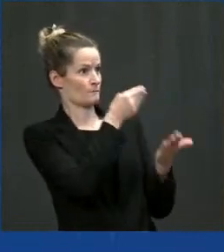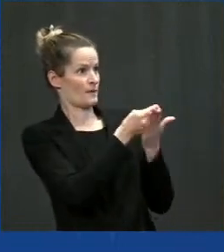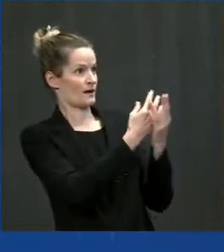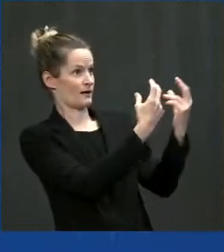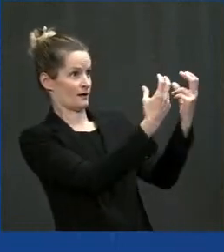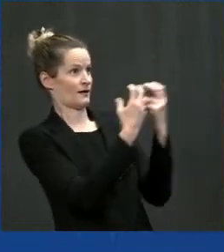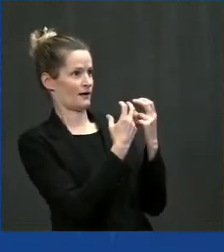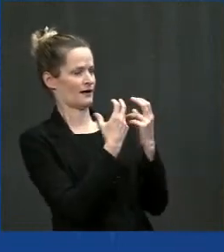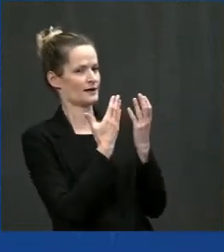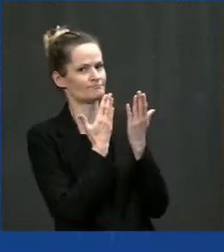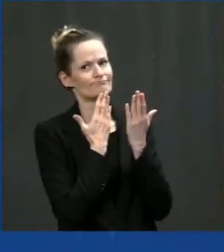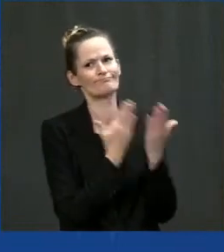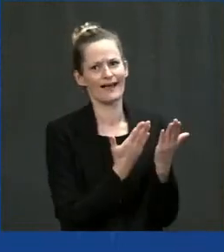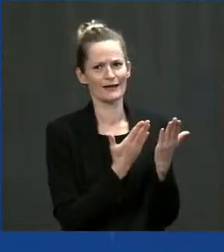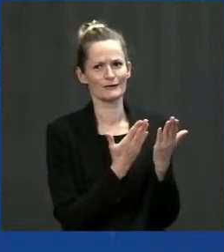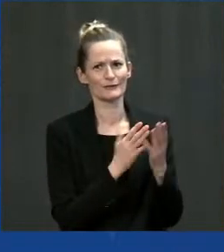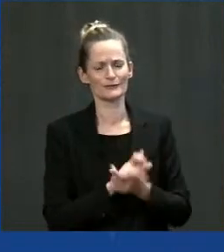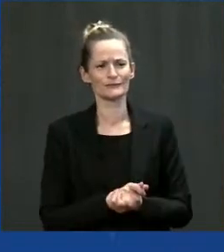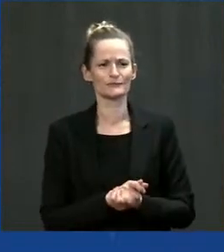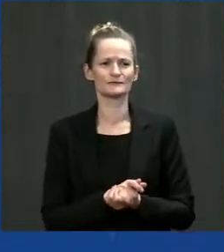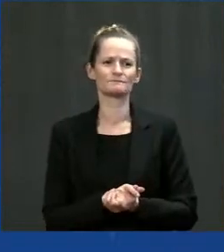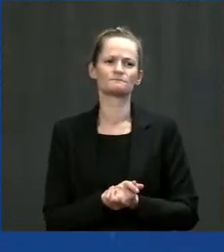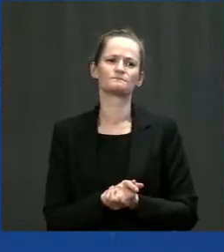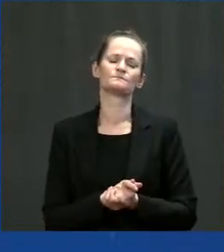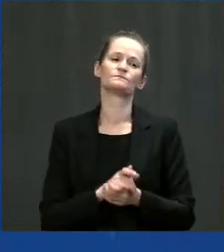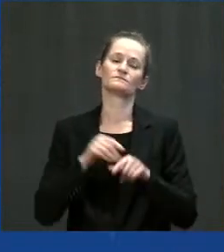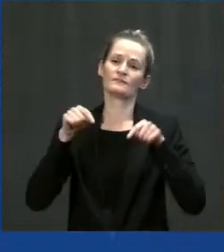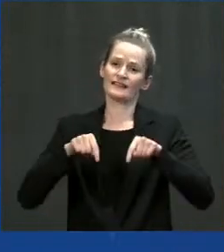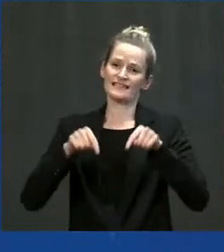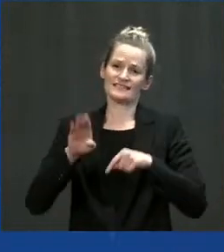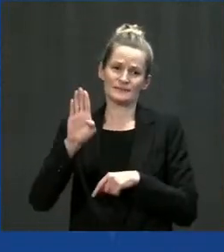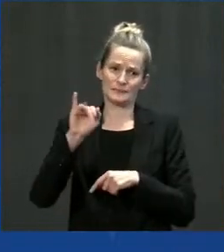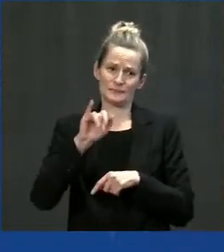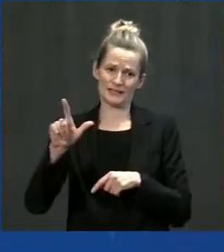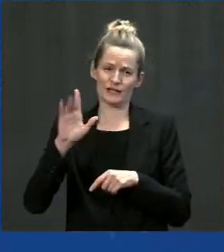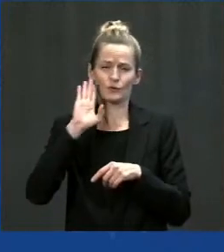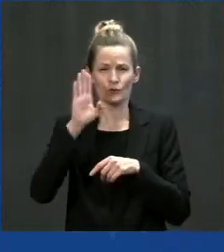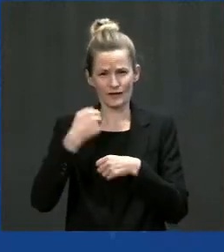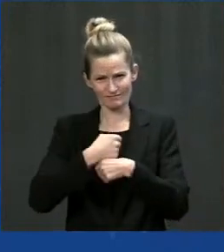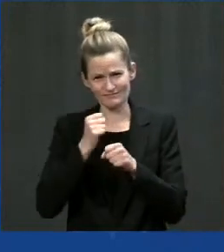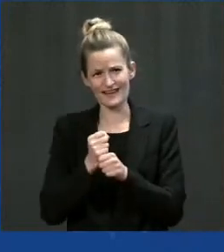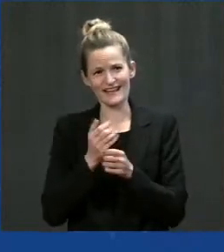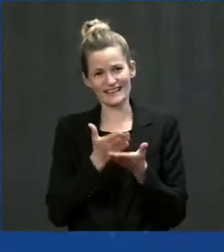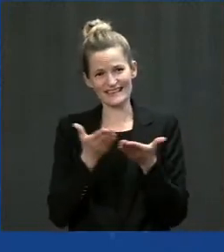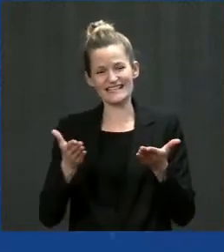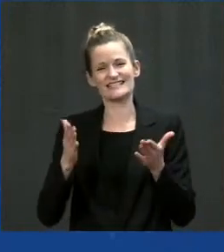And this bill, I believe, will accelerate those efforts here in Fresno.